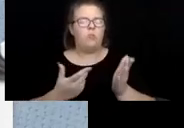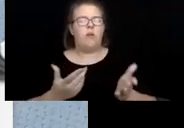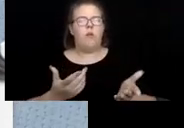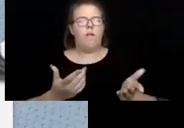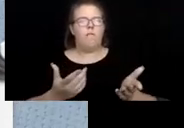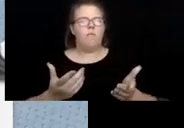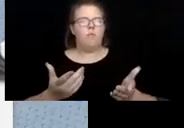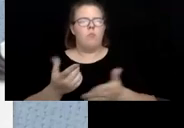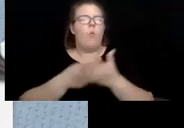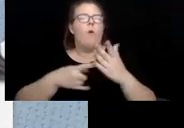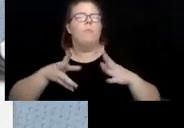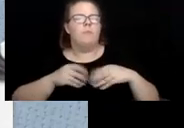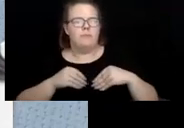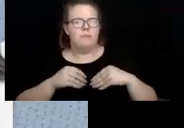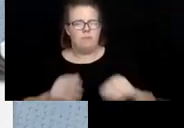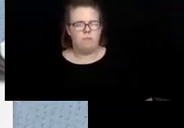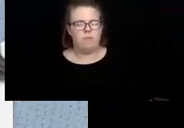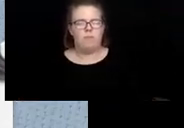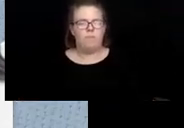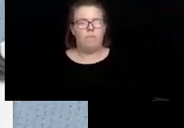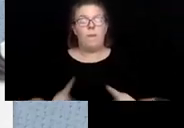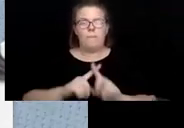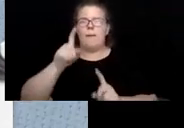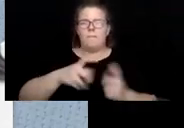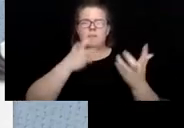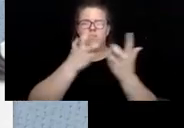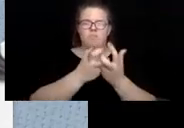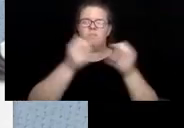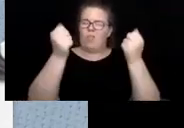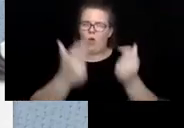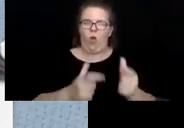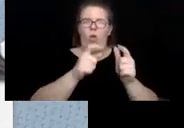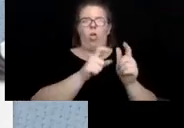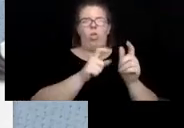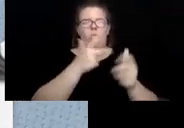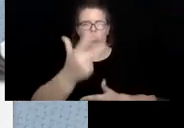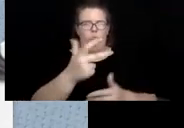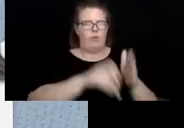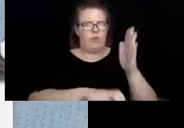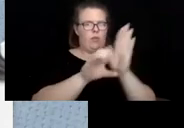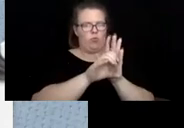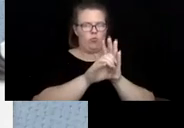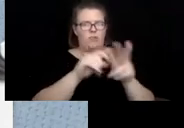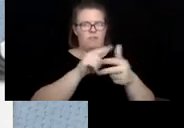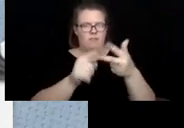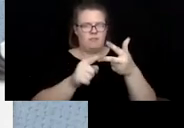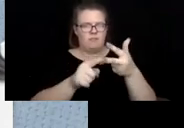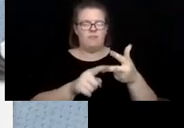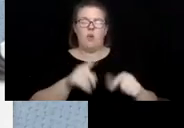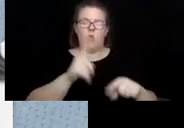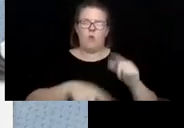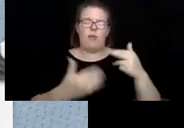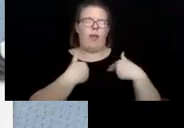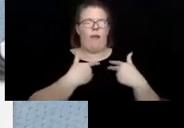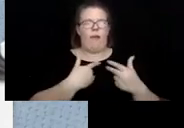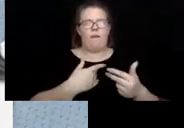considered for that characteristic. But they need to have all three. It's not like you can just have one or